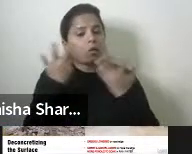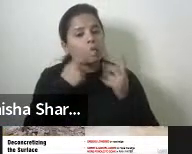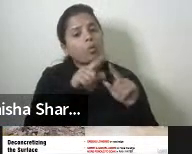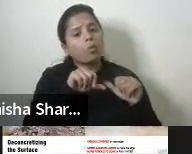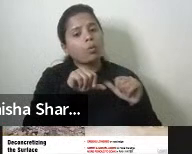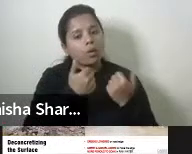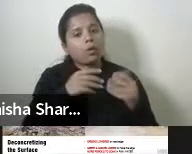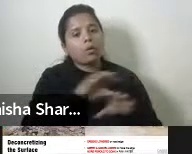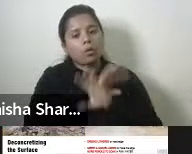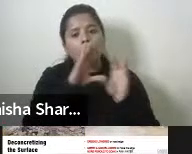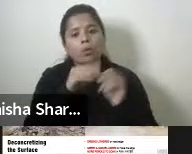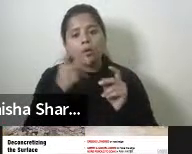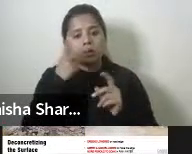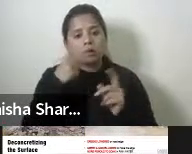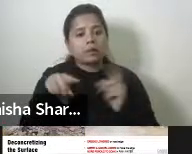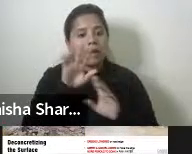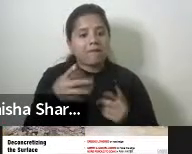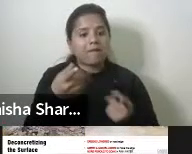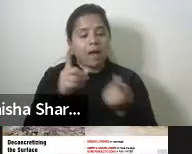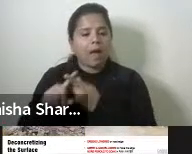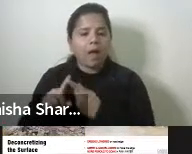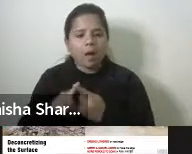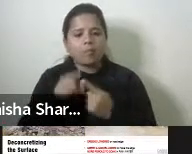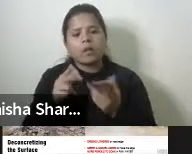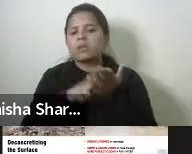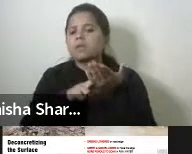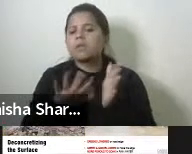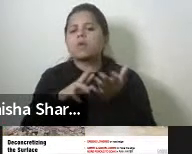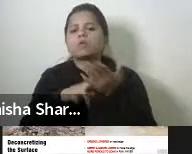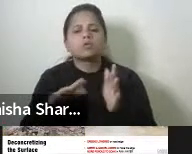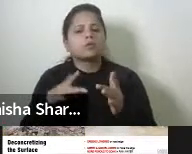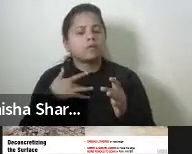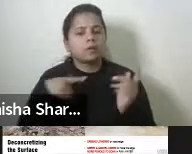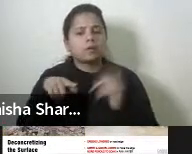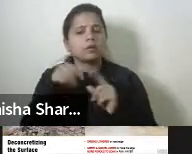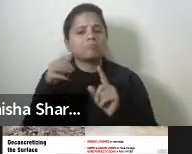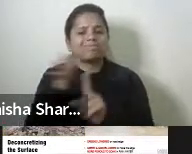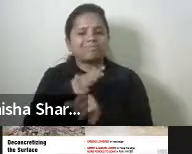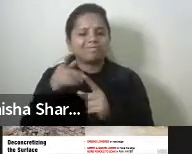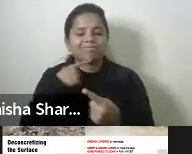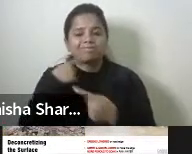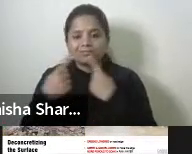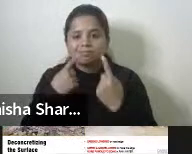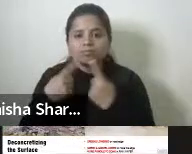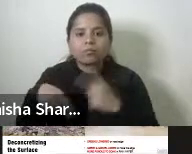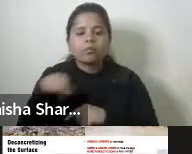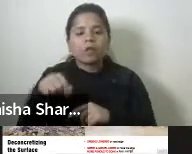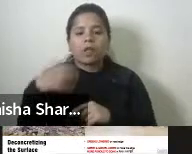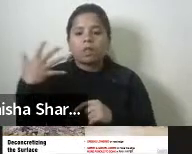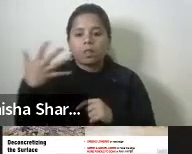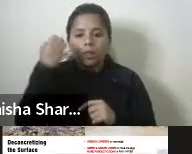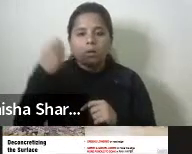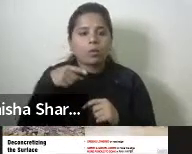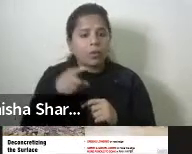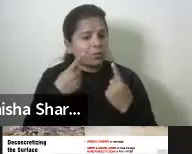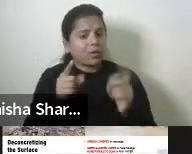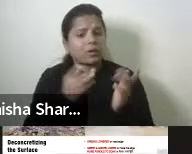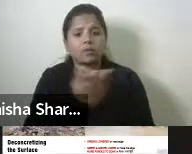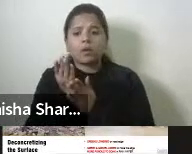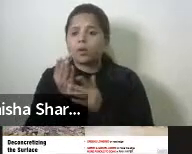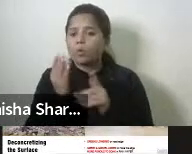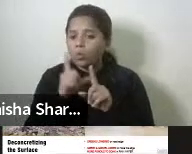handle all this stormwater happening there naturally and then, um, convincing the authorities, um, as to this is the right way to go.